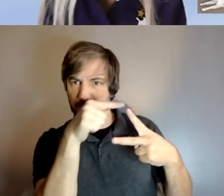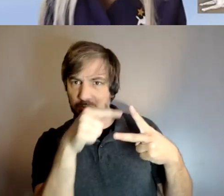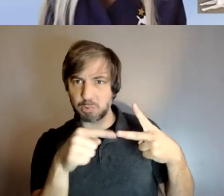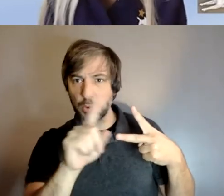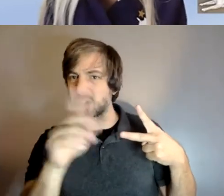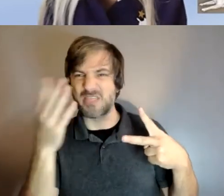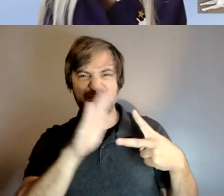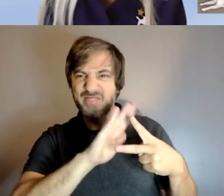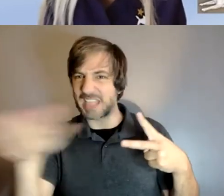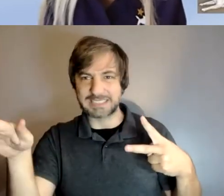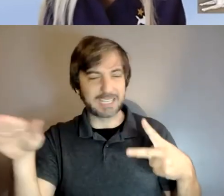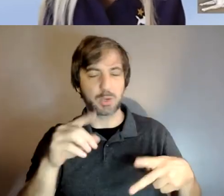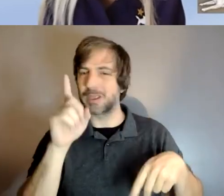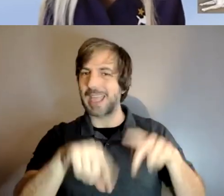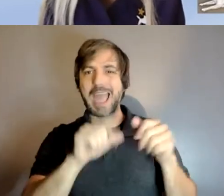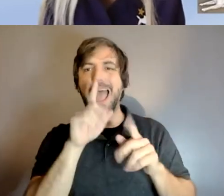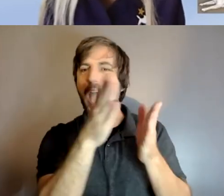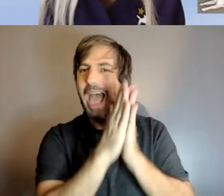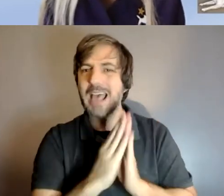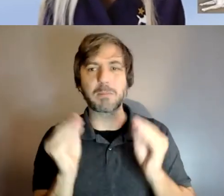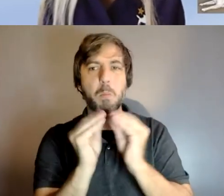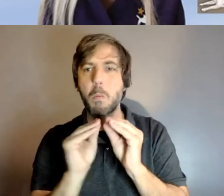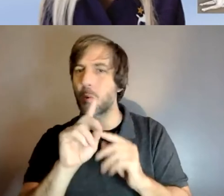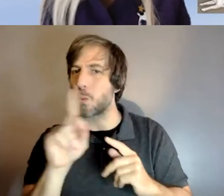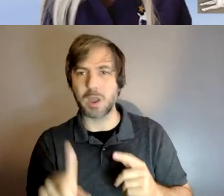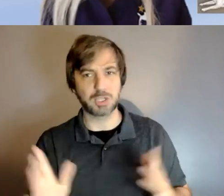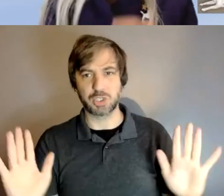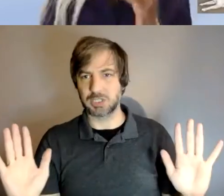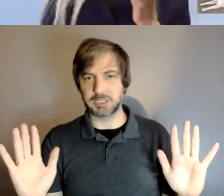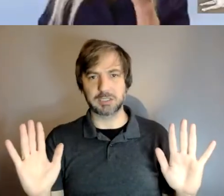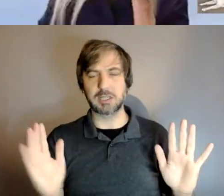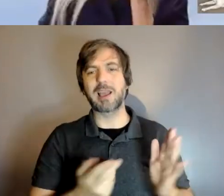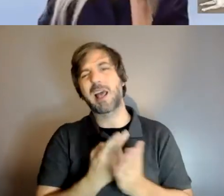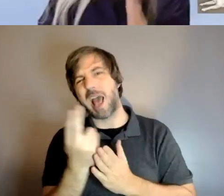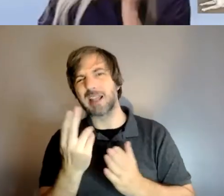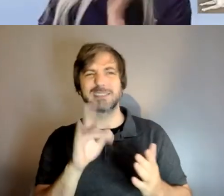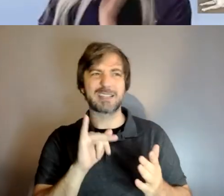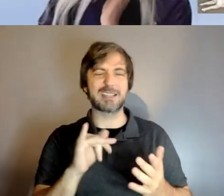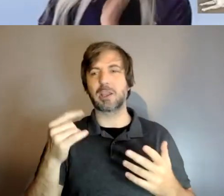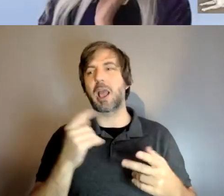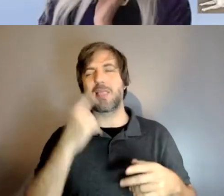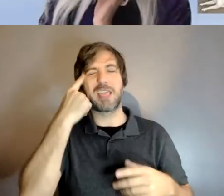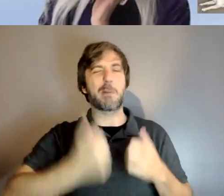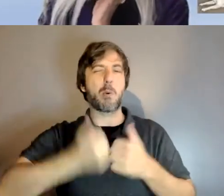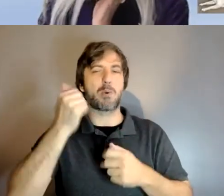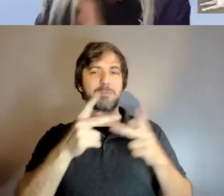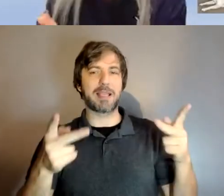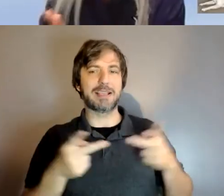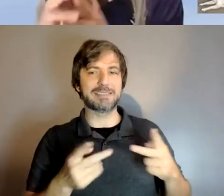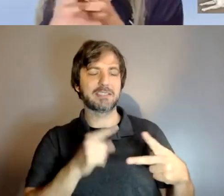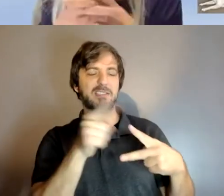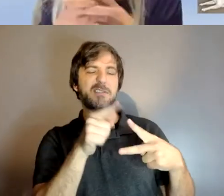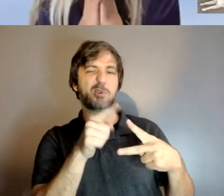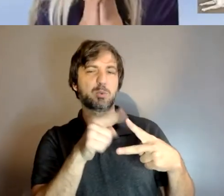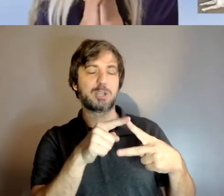someone walks in the building and honestly i think most places would just be asking the first question is this a service dog that